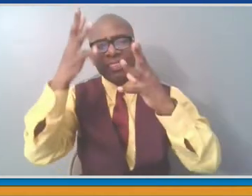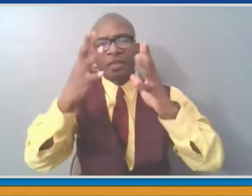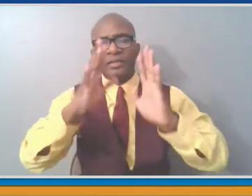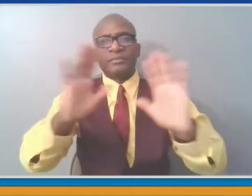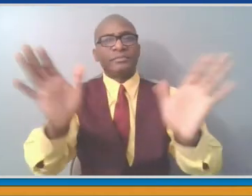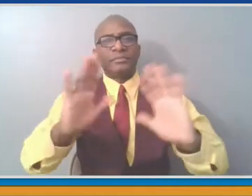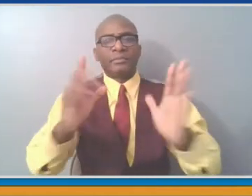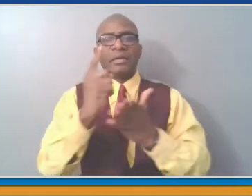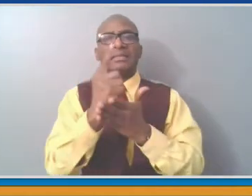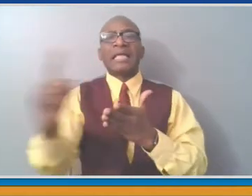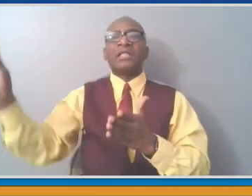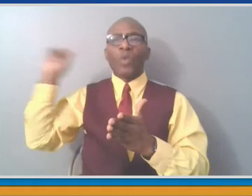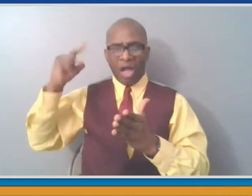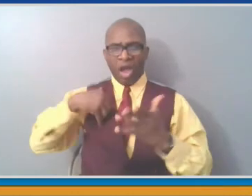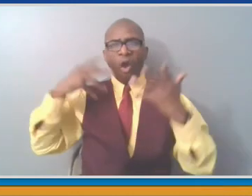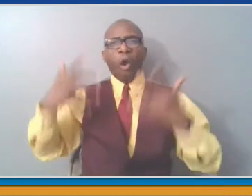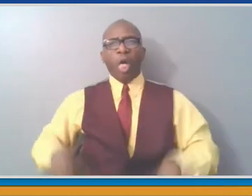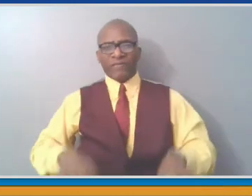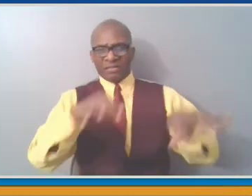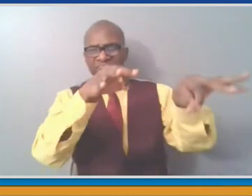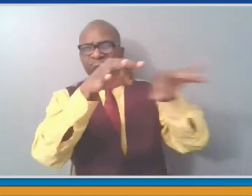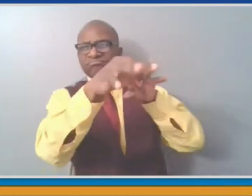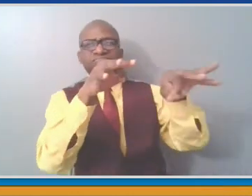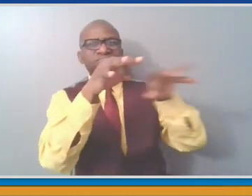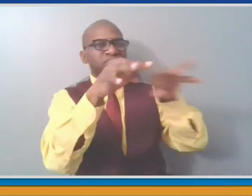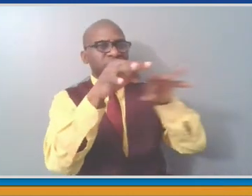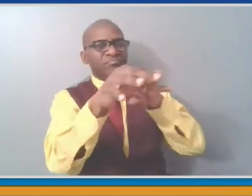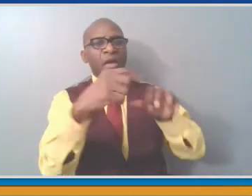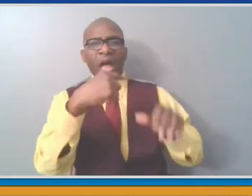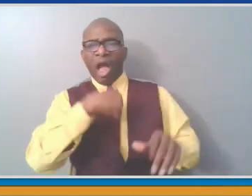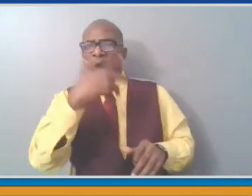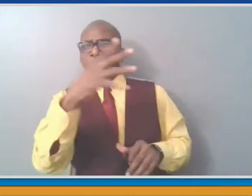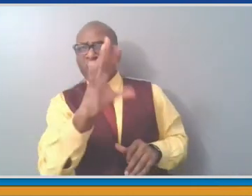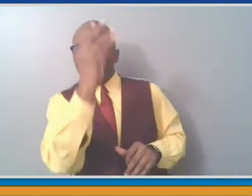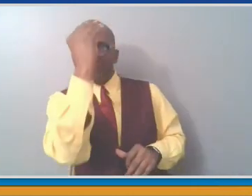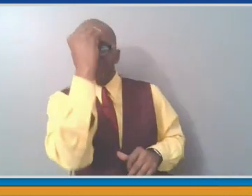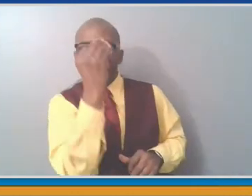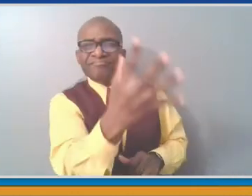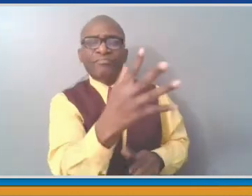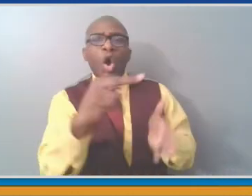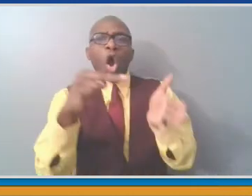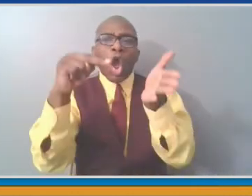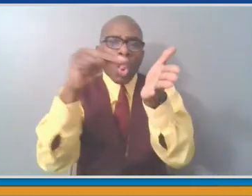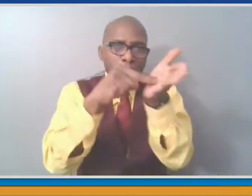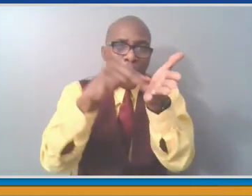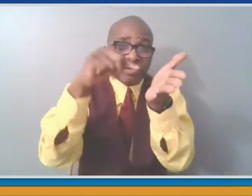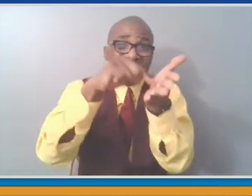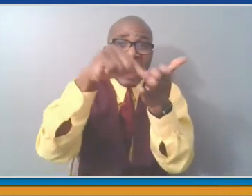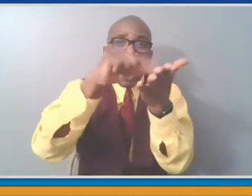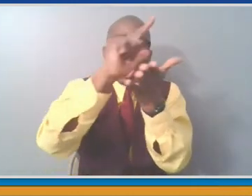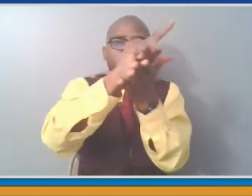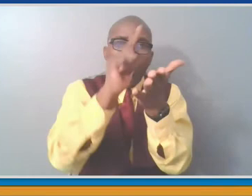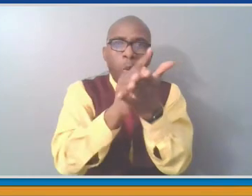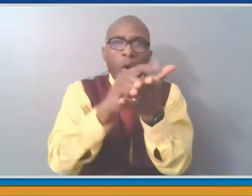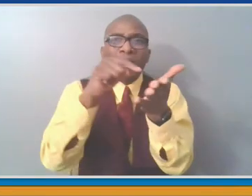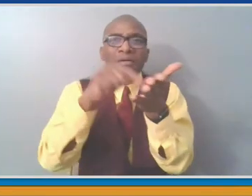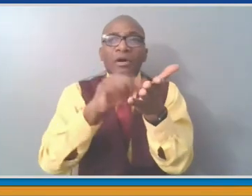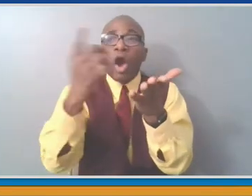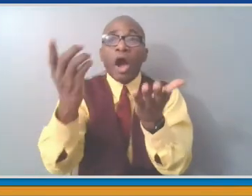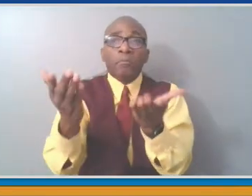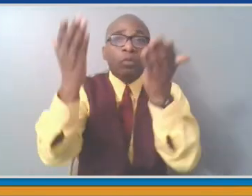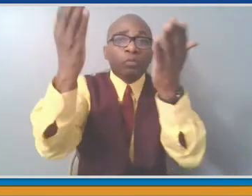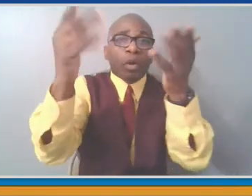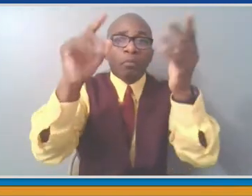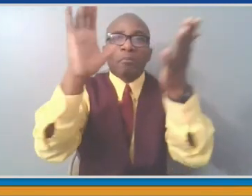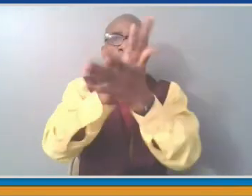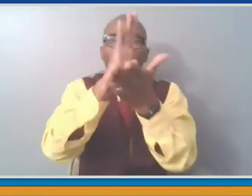at the designer's proposal, and then we would make a decision on it. So I saw the designer's proposal last Friday, and I thought it